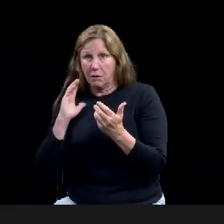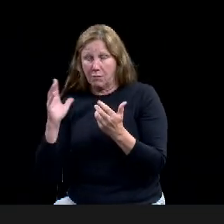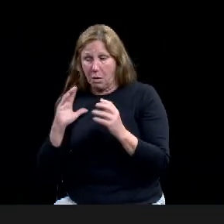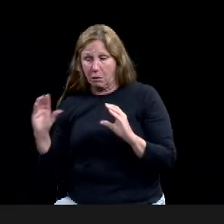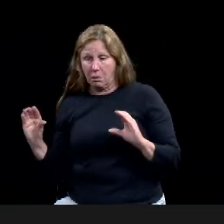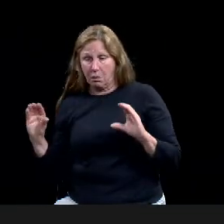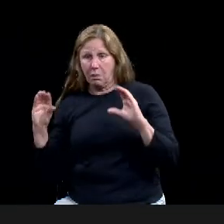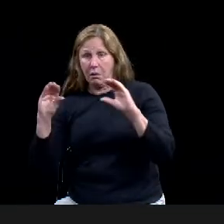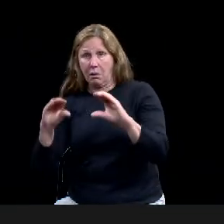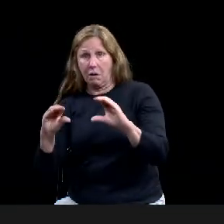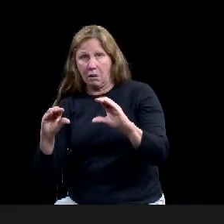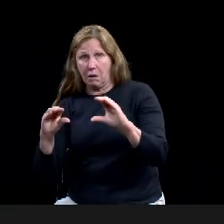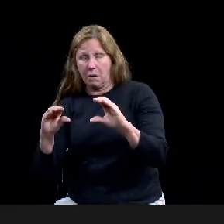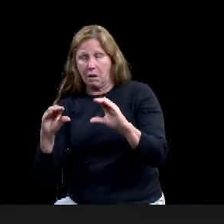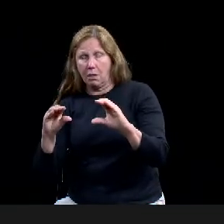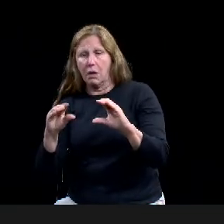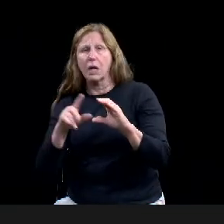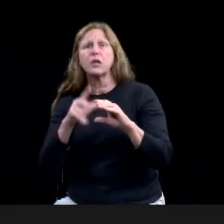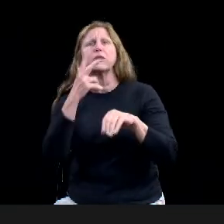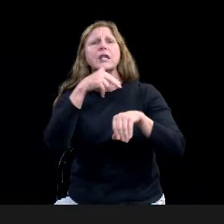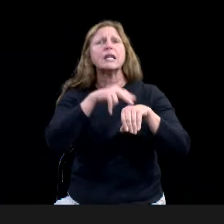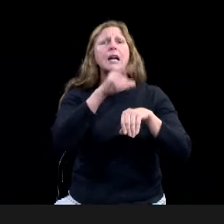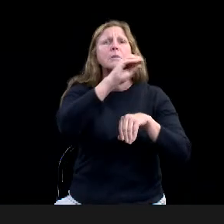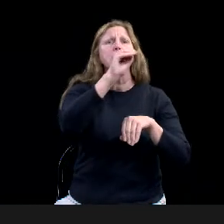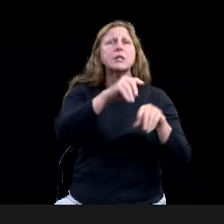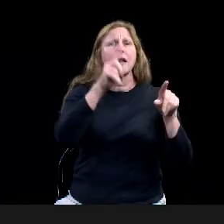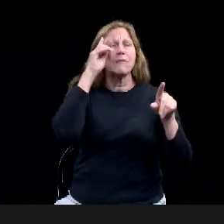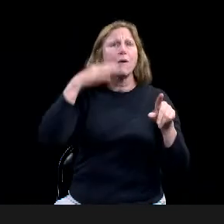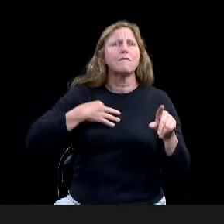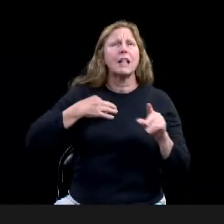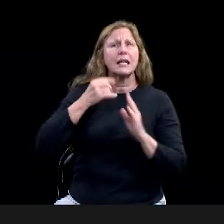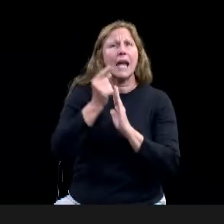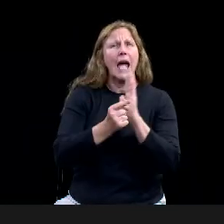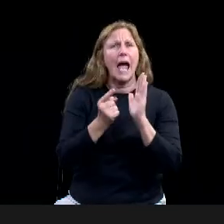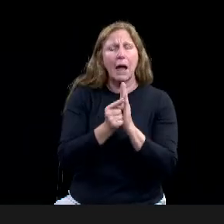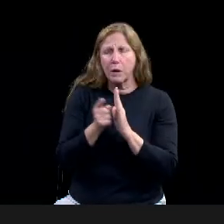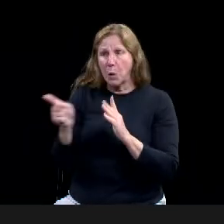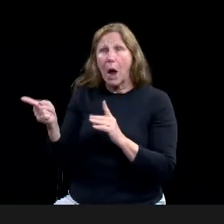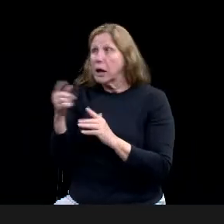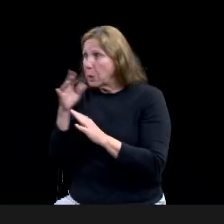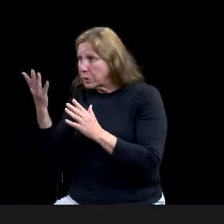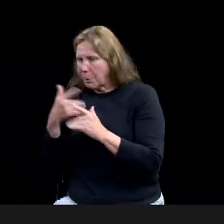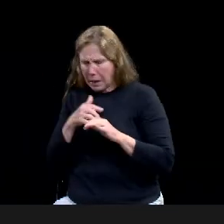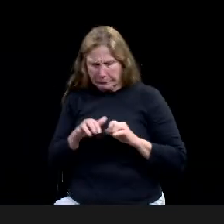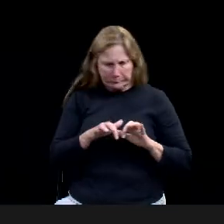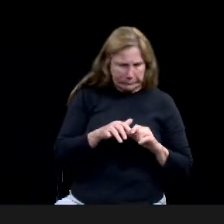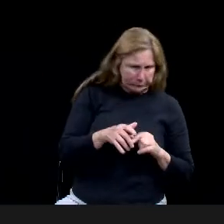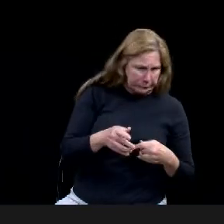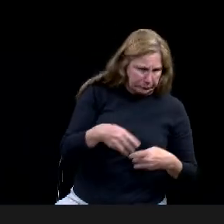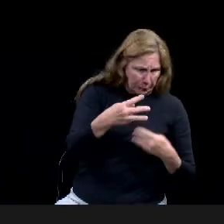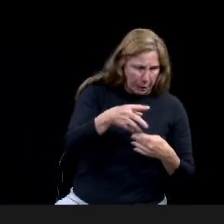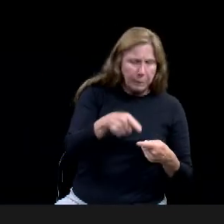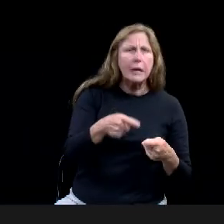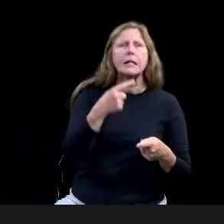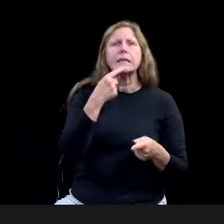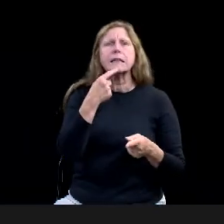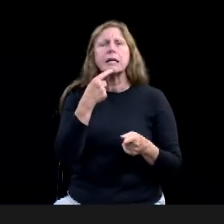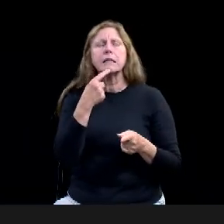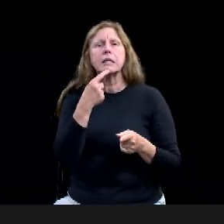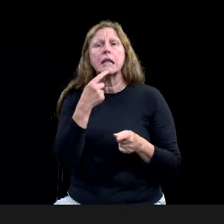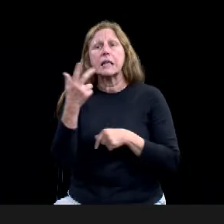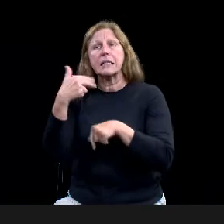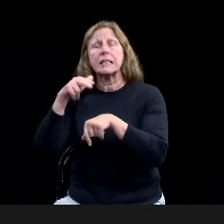right now, national, uh, volunteer hours around 27, dollars and 20 cents. So that would be